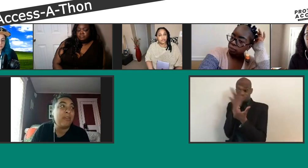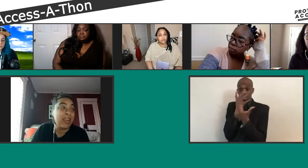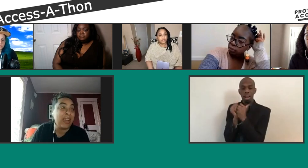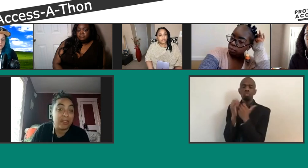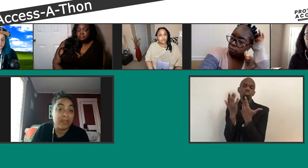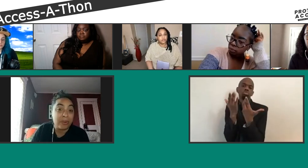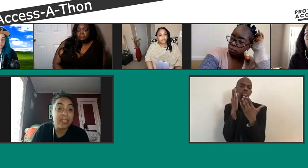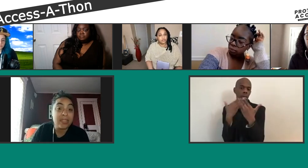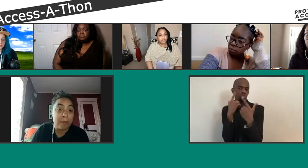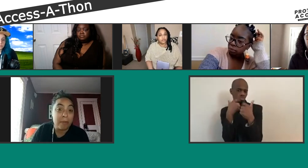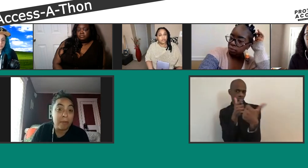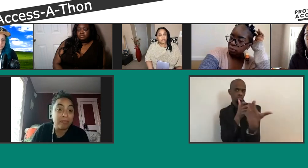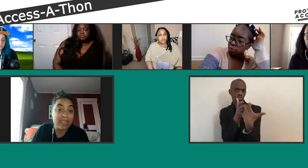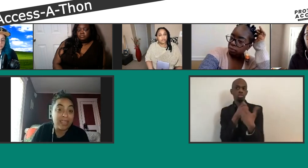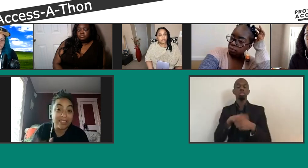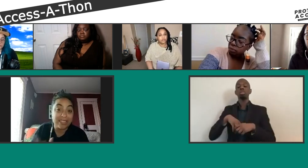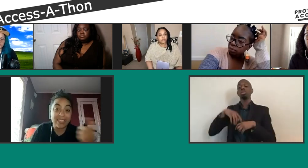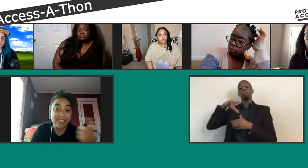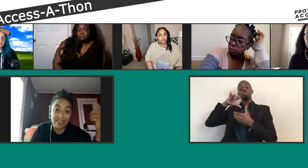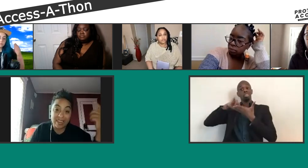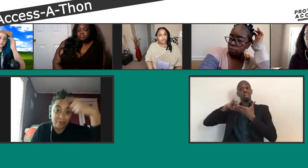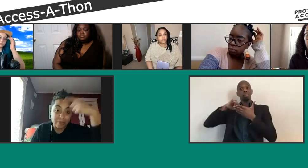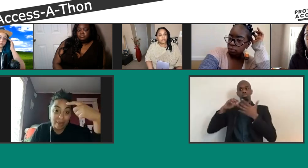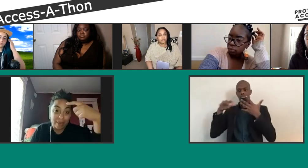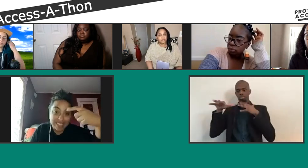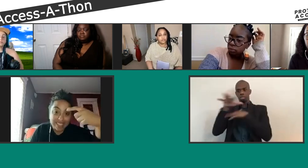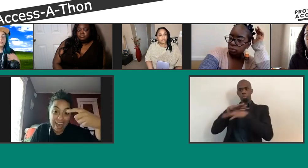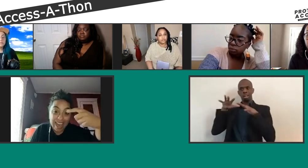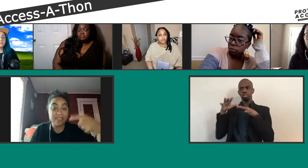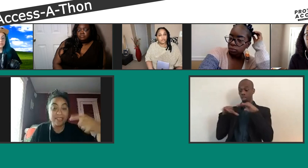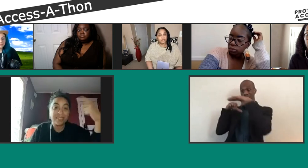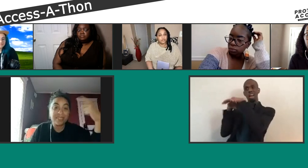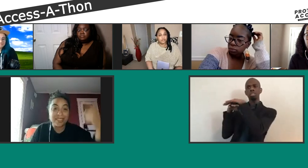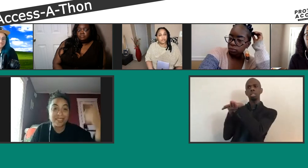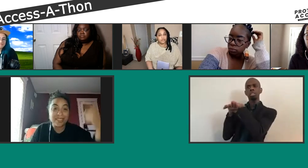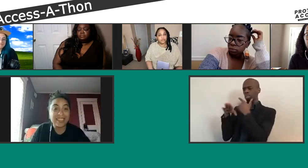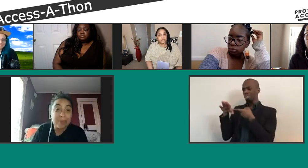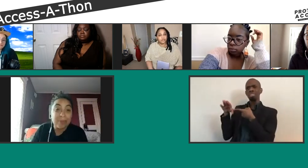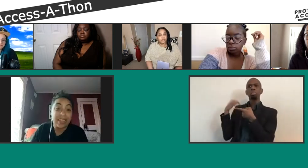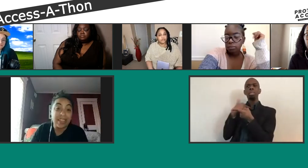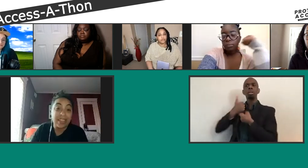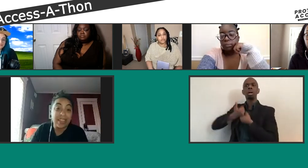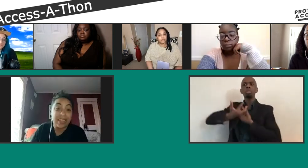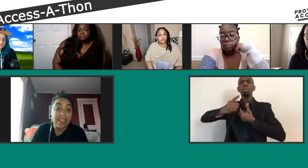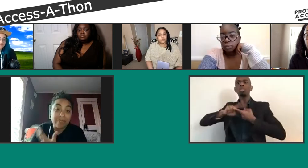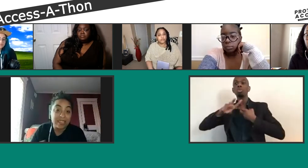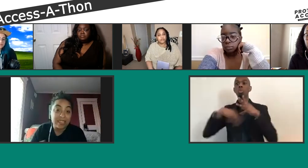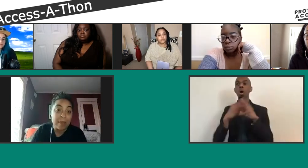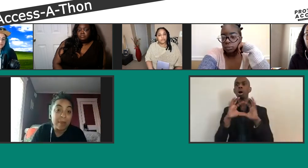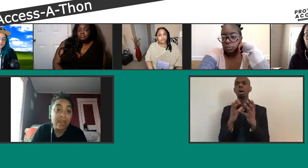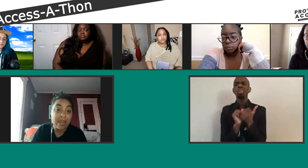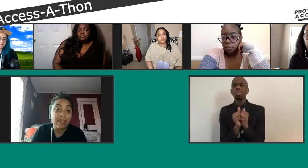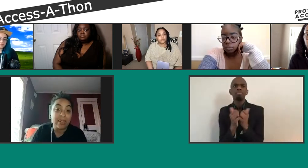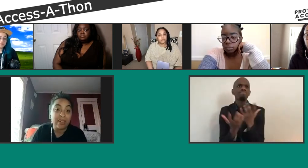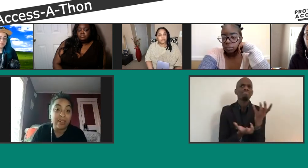orient to the world? Because it's not just, okay, now I'm putting on my access hat to do access work. Like it really has to become